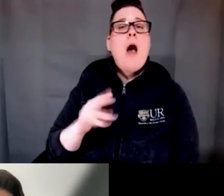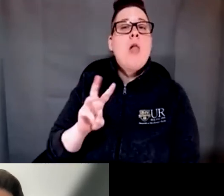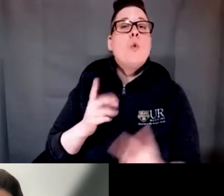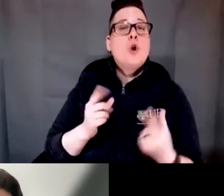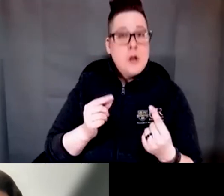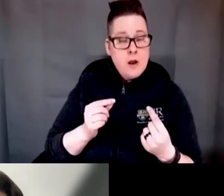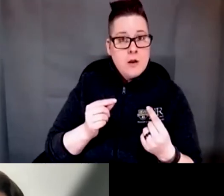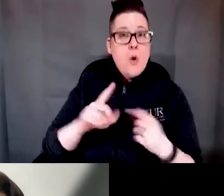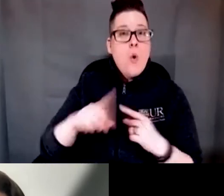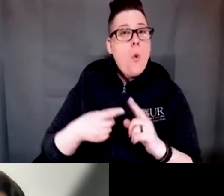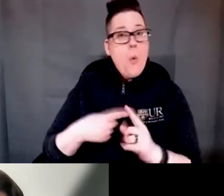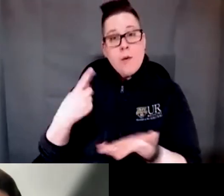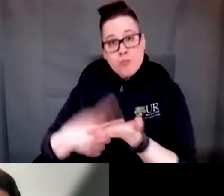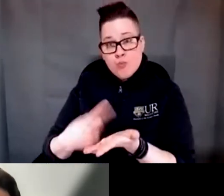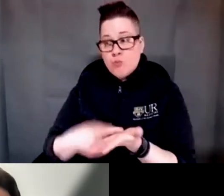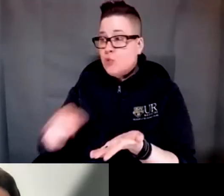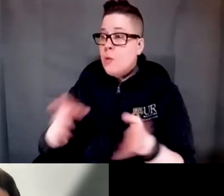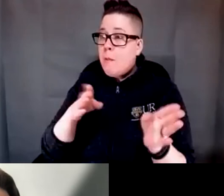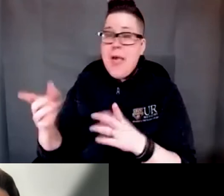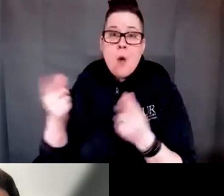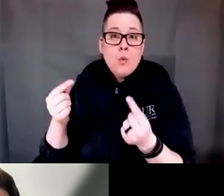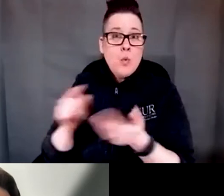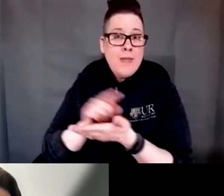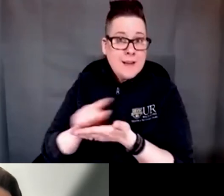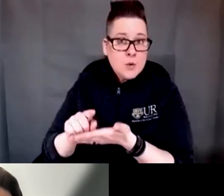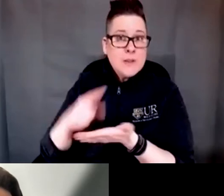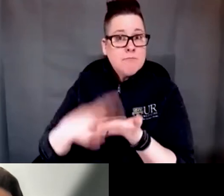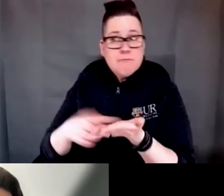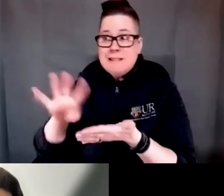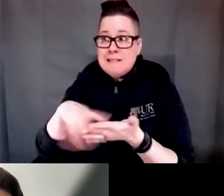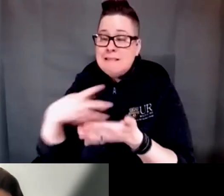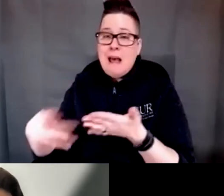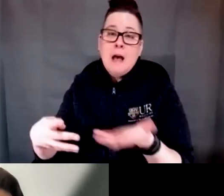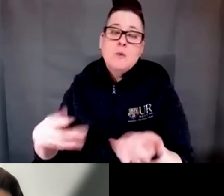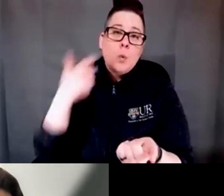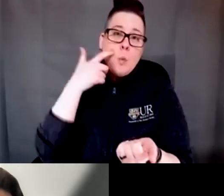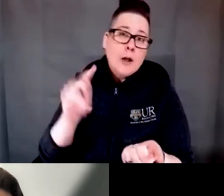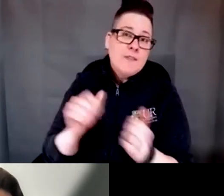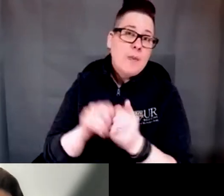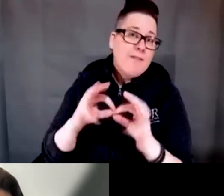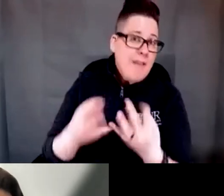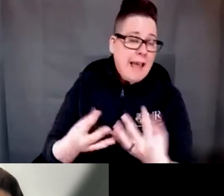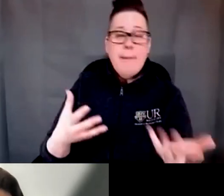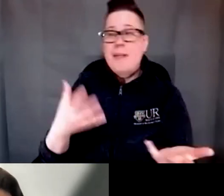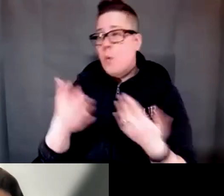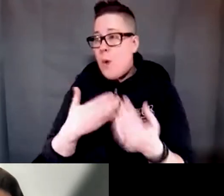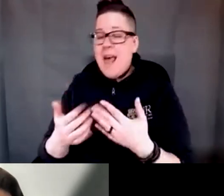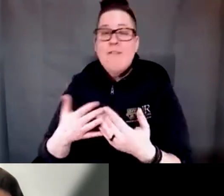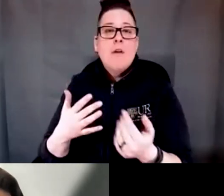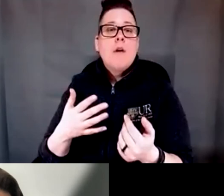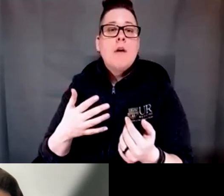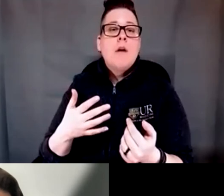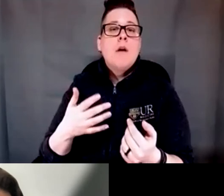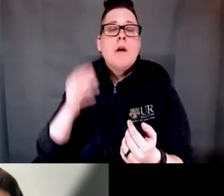when talking about the pleasant events and I should have said this the pleasant events are to be done yes